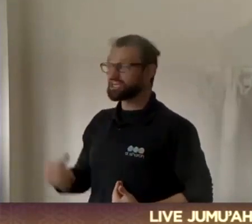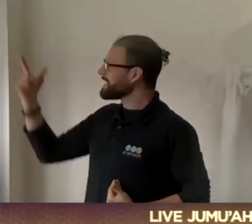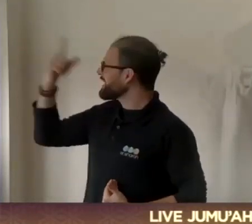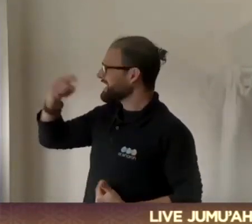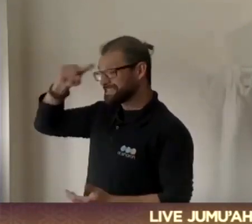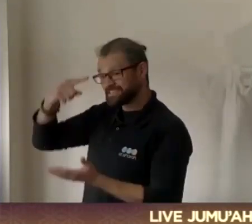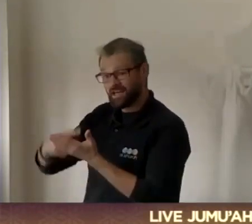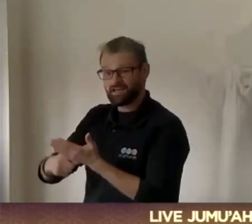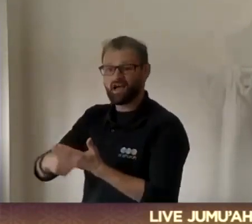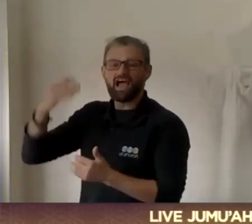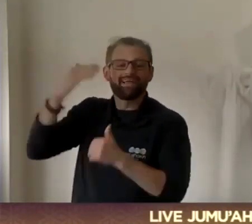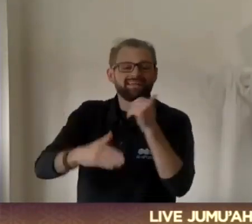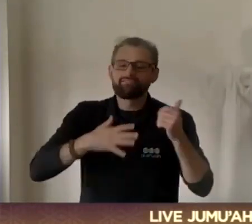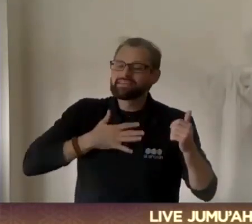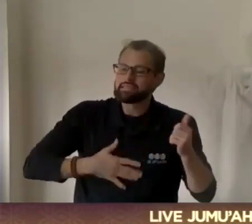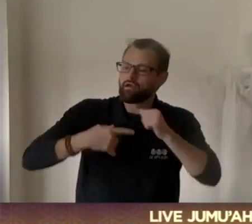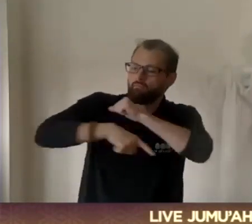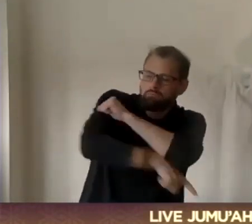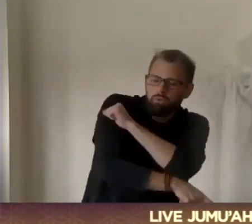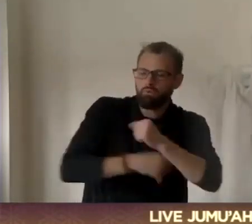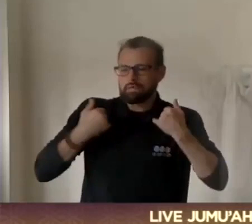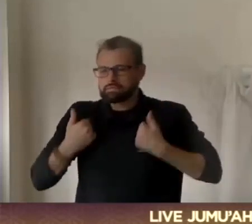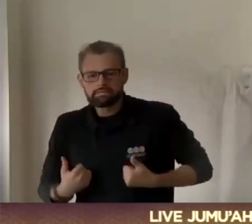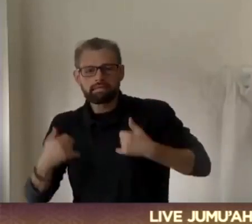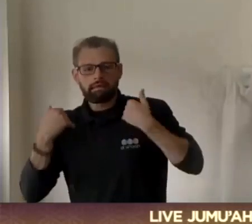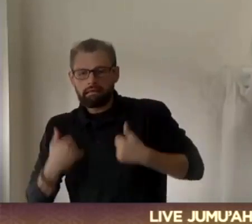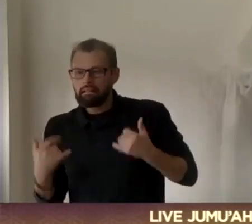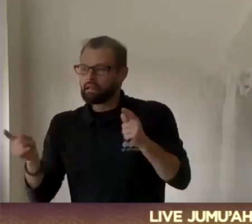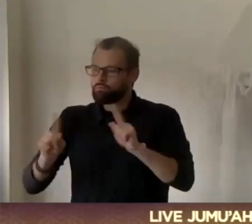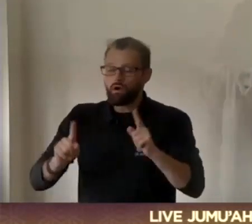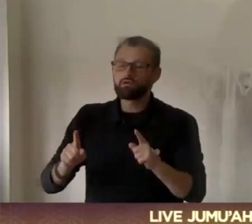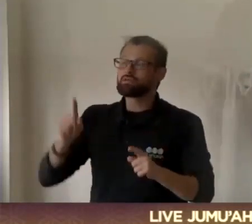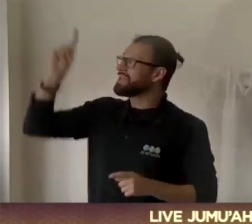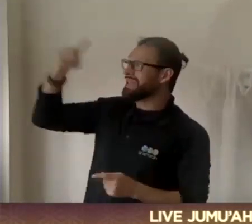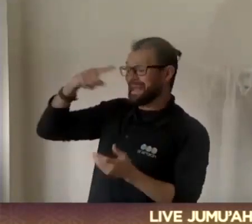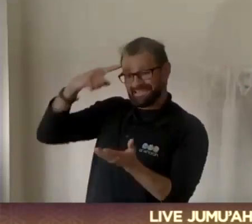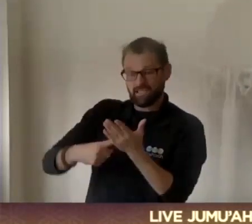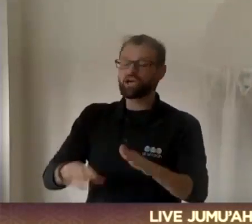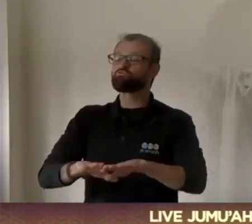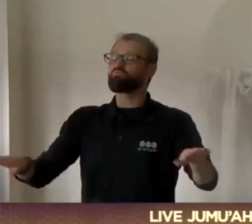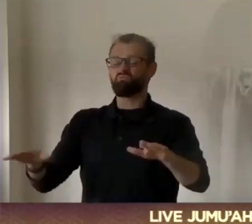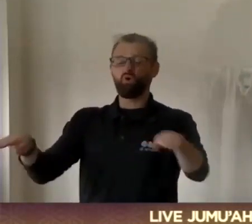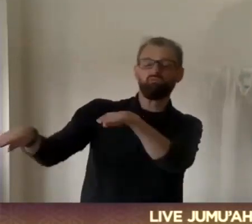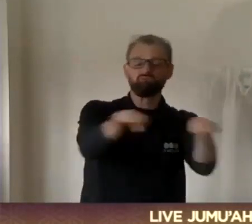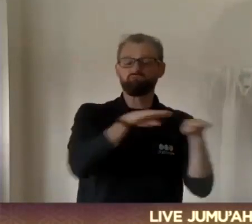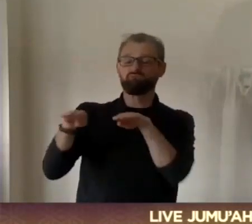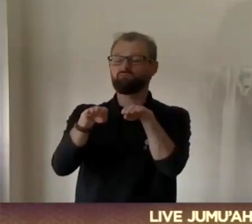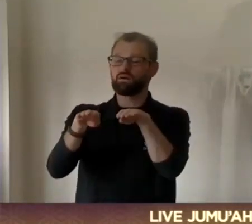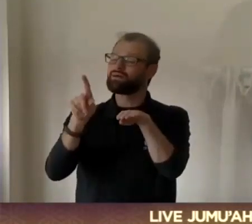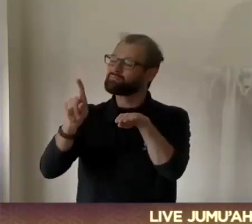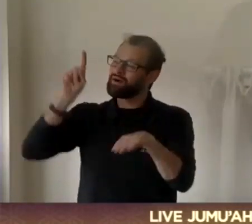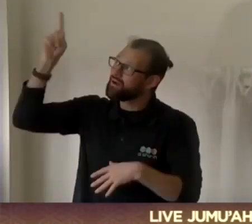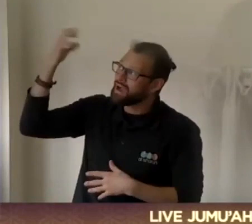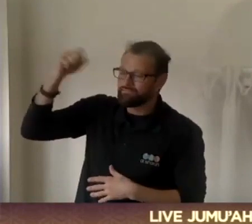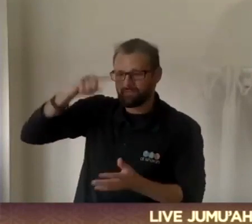one in need of the distribution or the wealth that another has. But it is part of His divine plan. He will provide